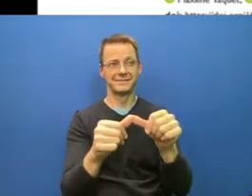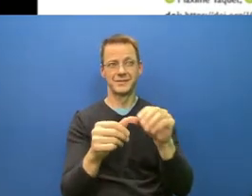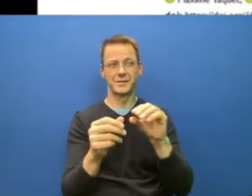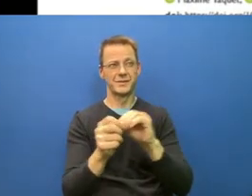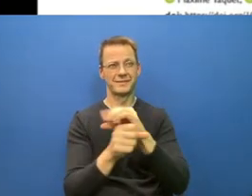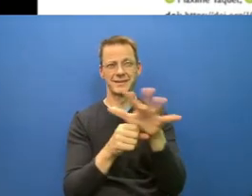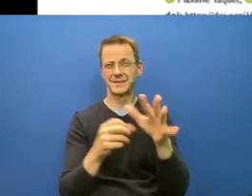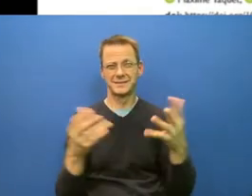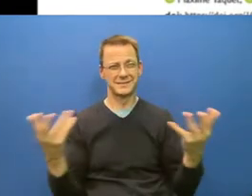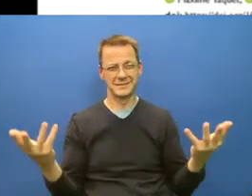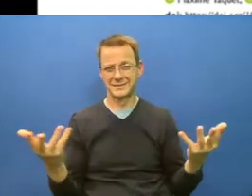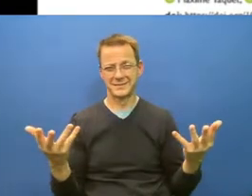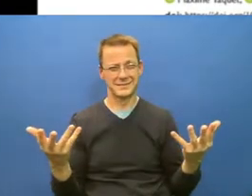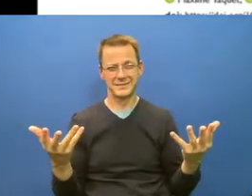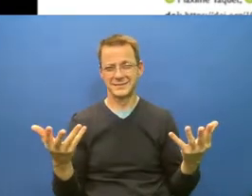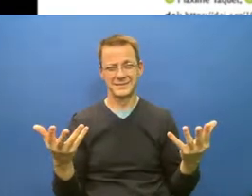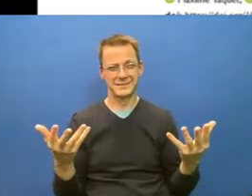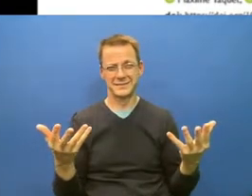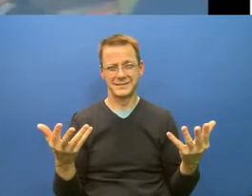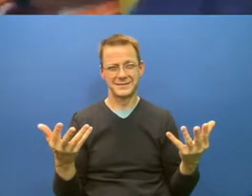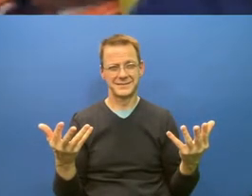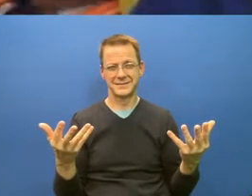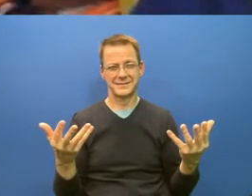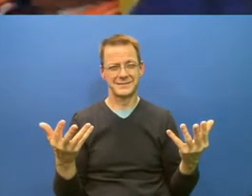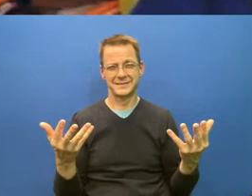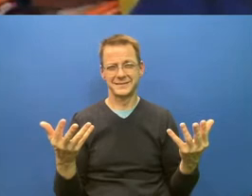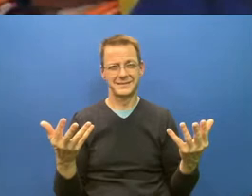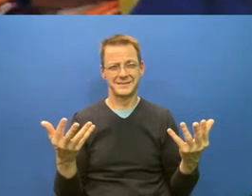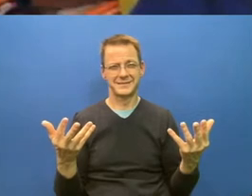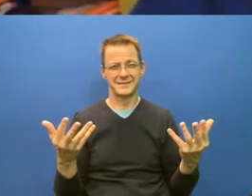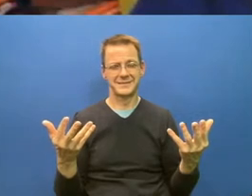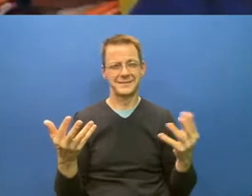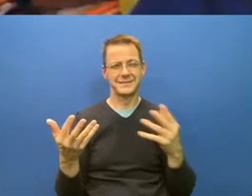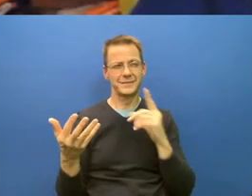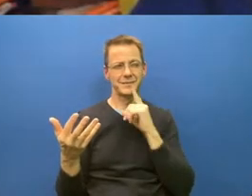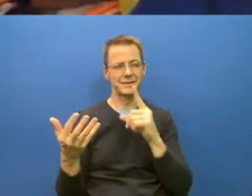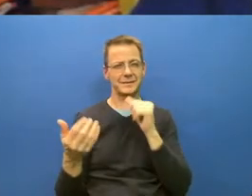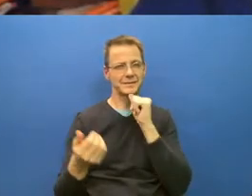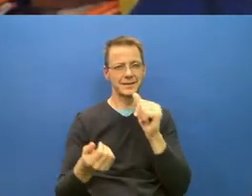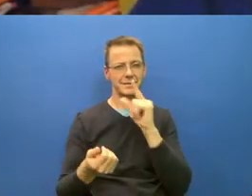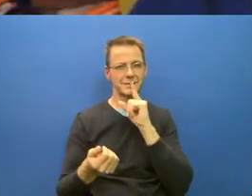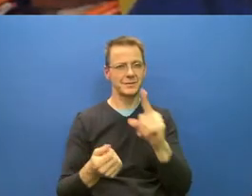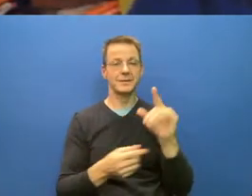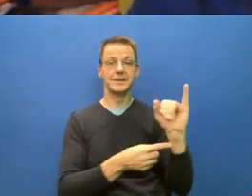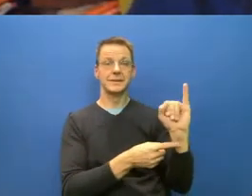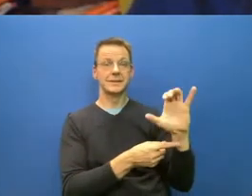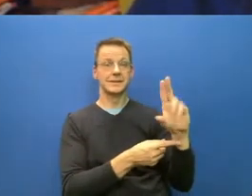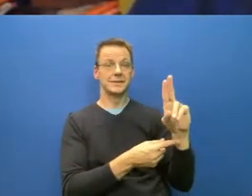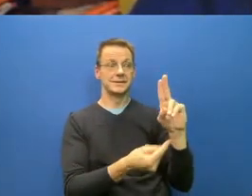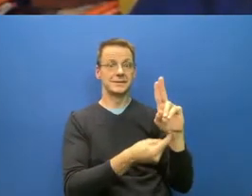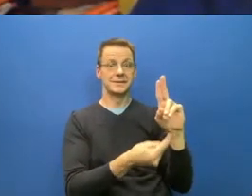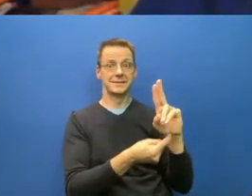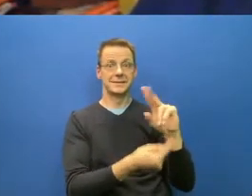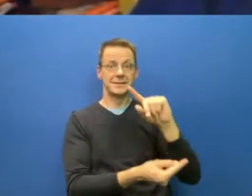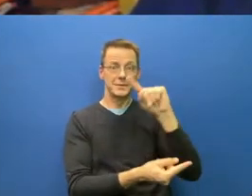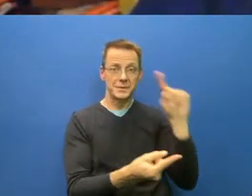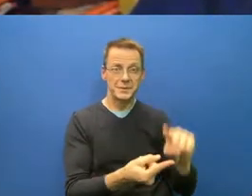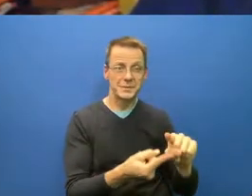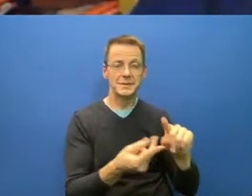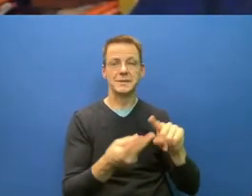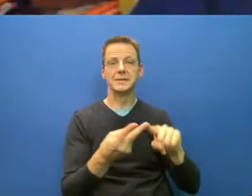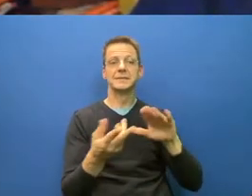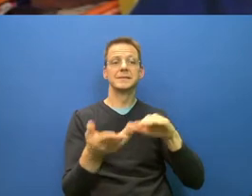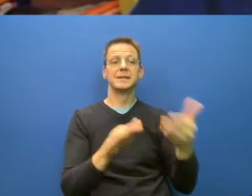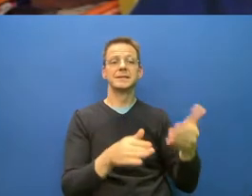that ICU was reduced, risk of death was reduced, risk of respiratory problems was reduced. But the risk of long COVID was not reduced